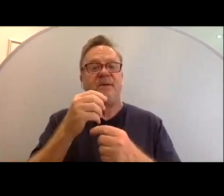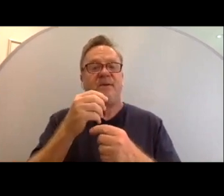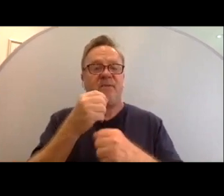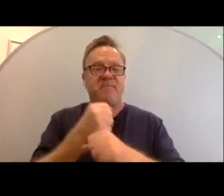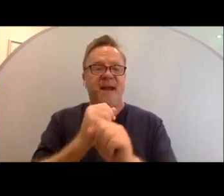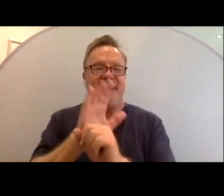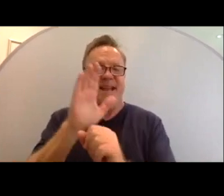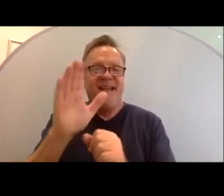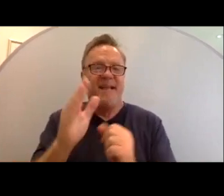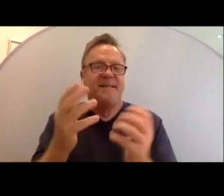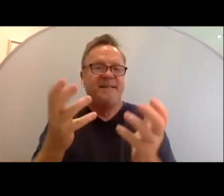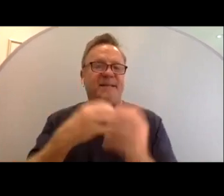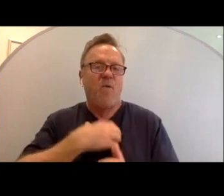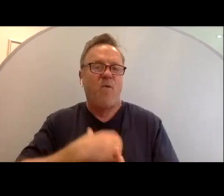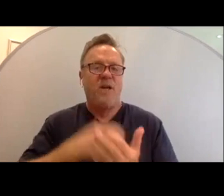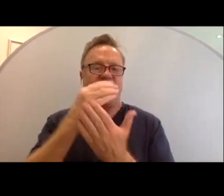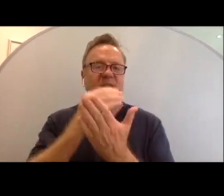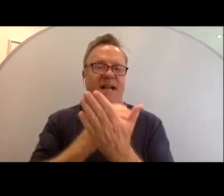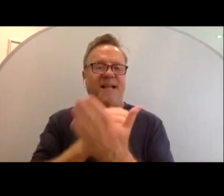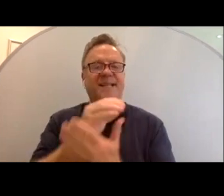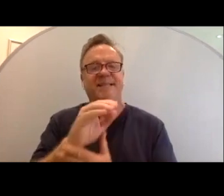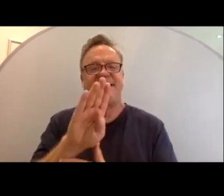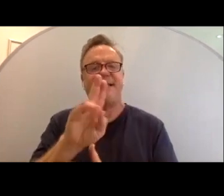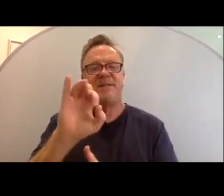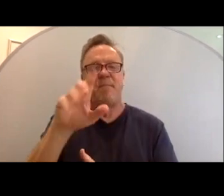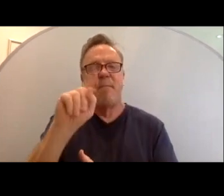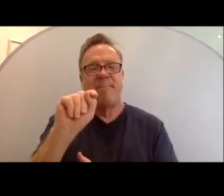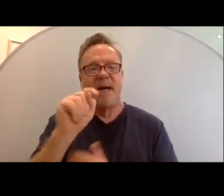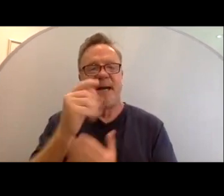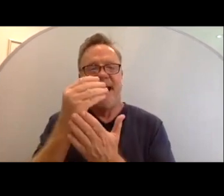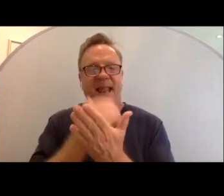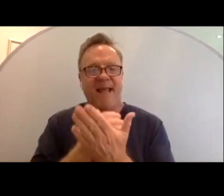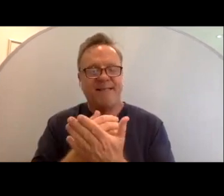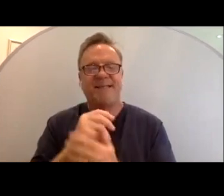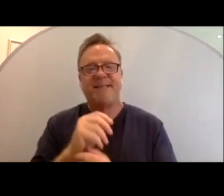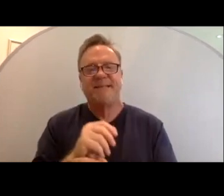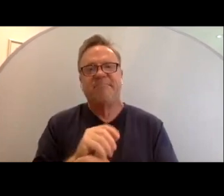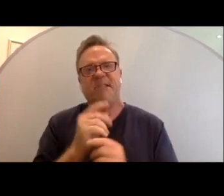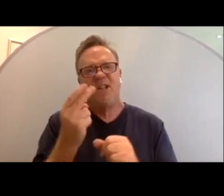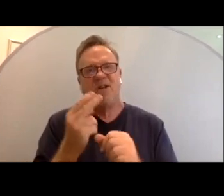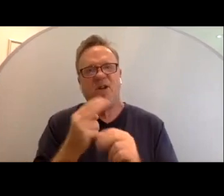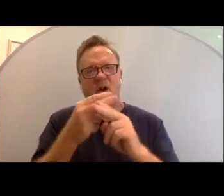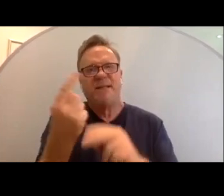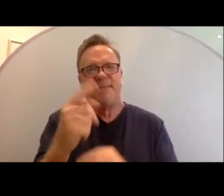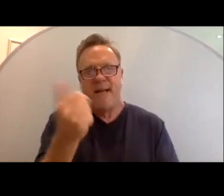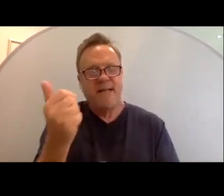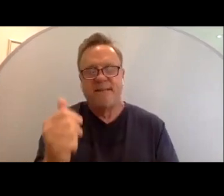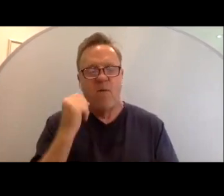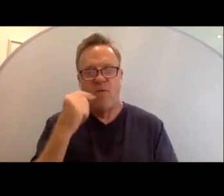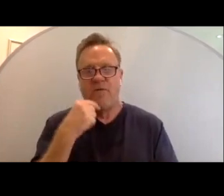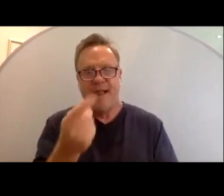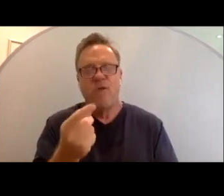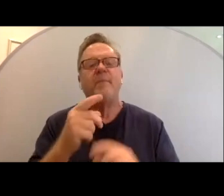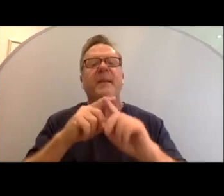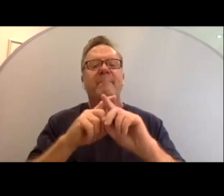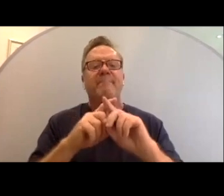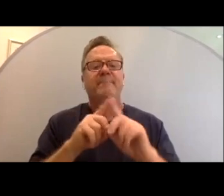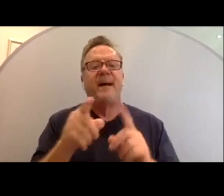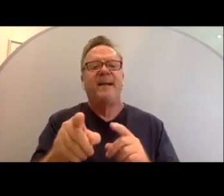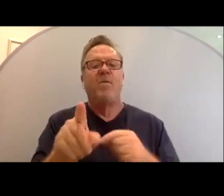which he referred to by a more profane name that I won't share here, when he knew that